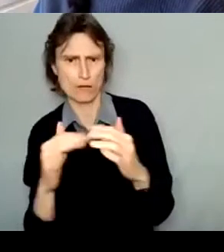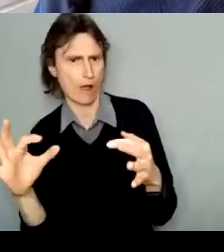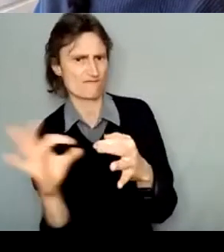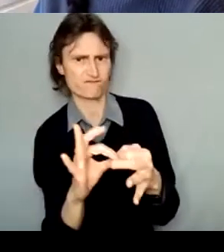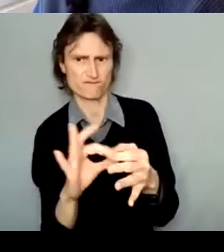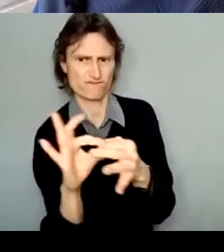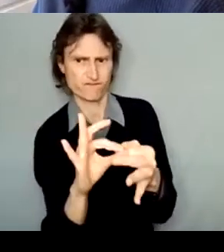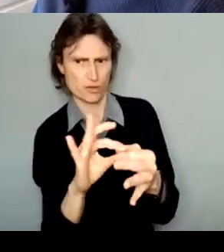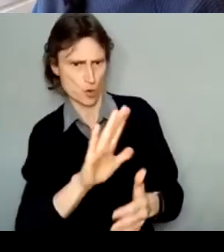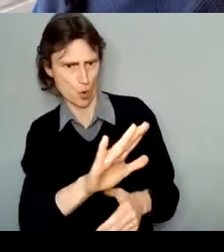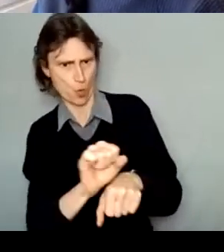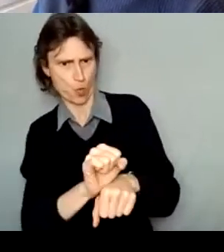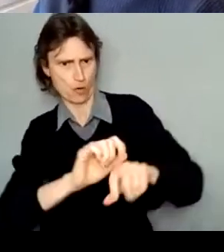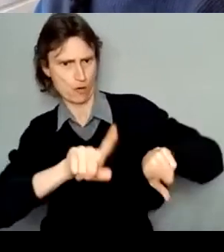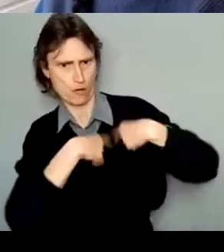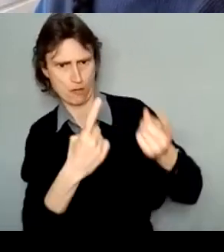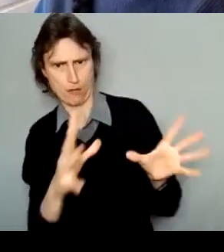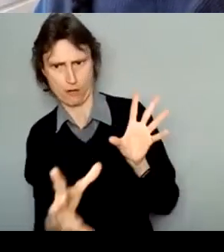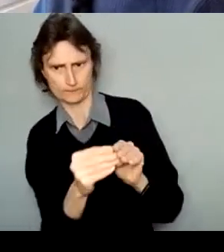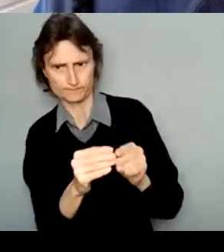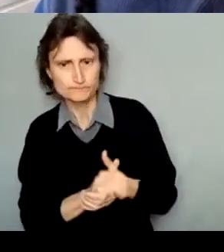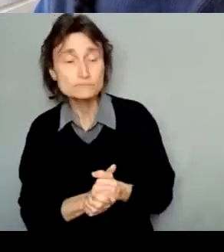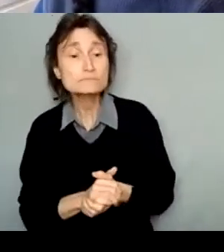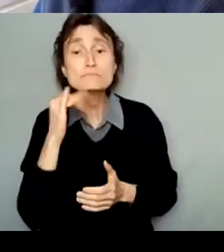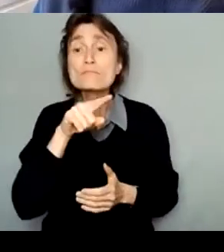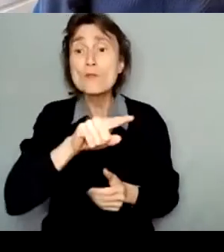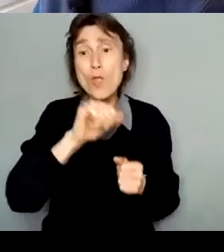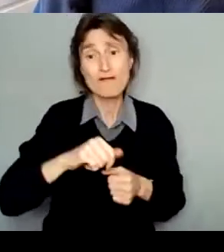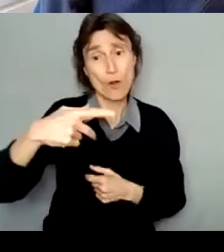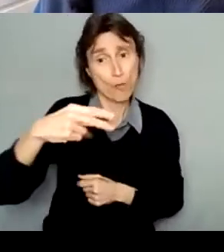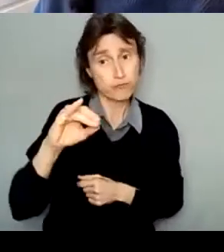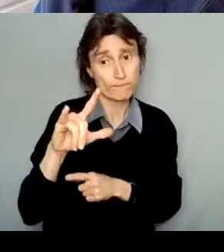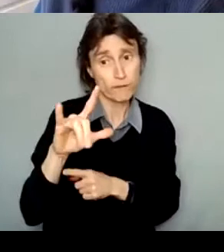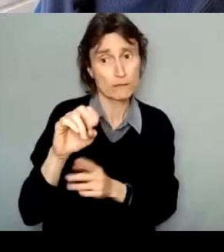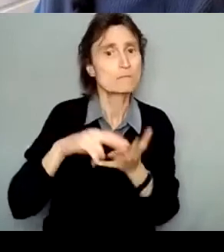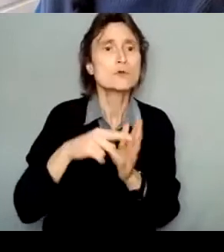As I mentioned, this is now located in your profile and you can update it at any time.